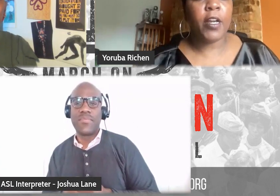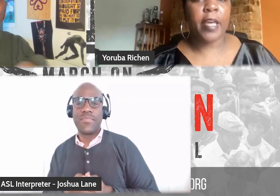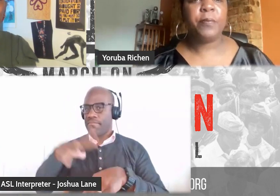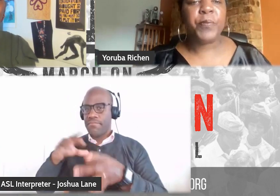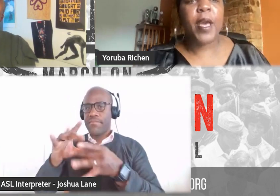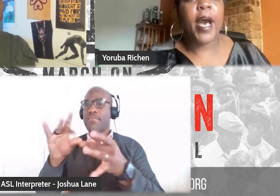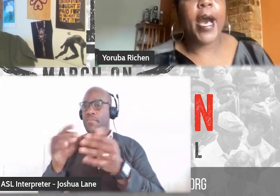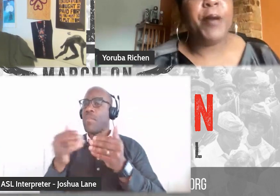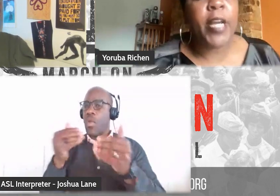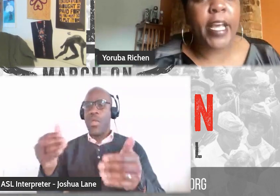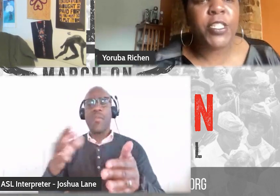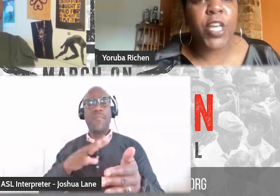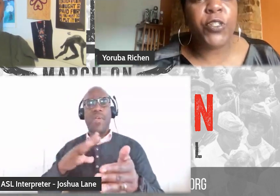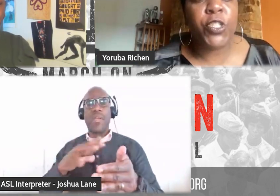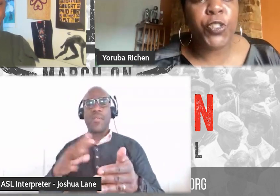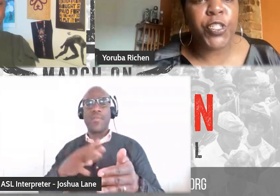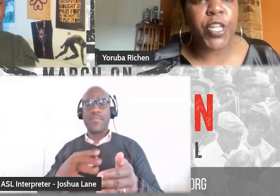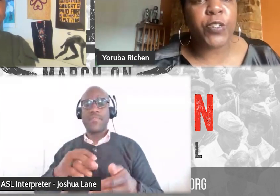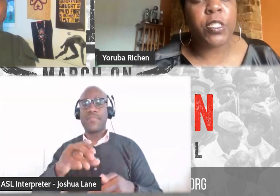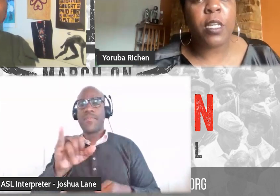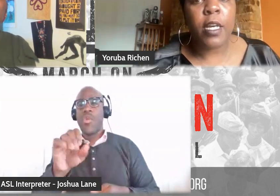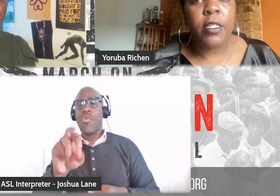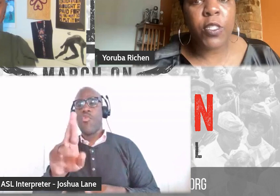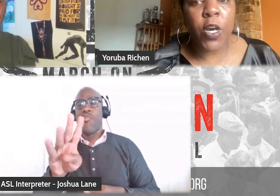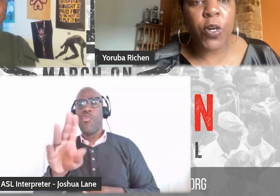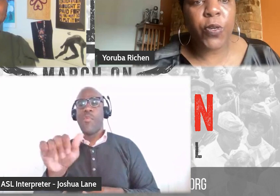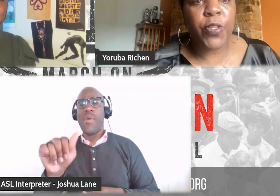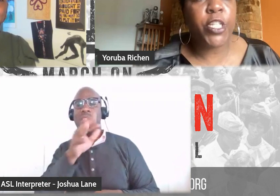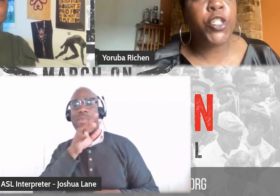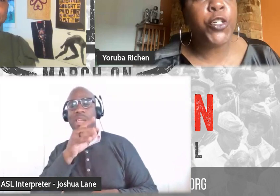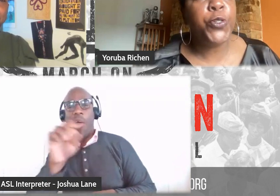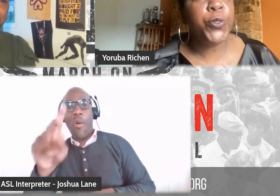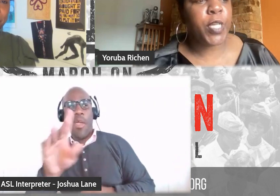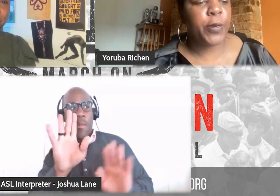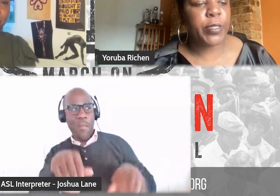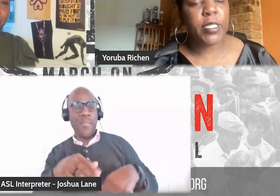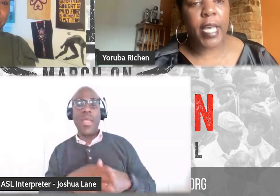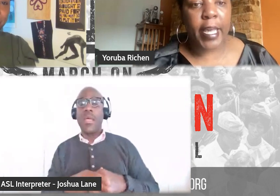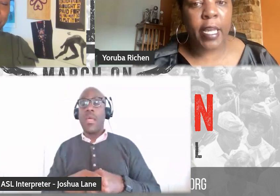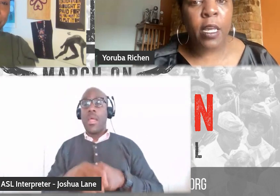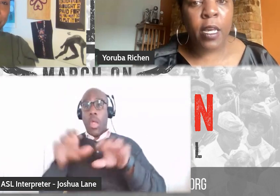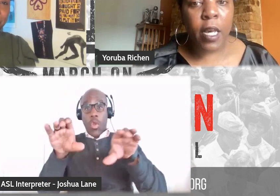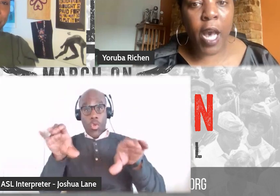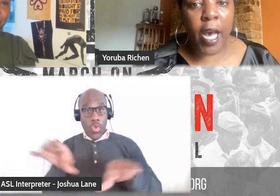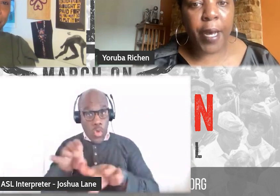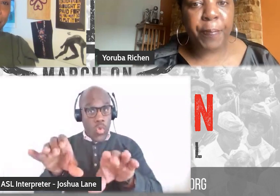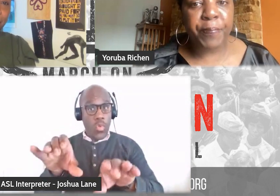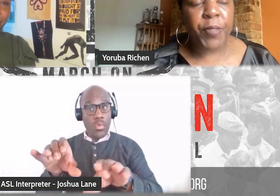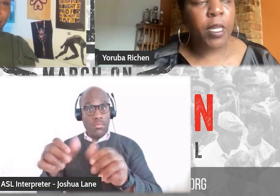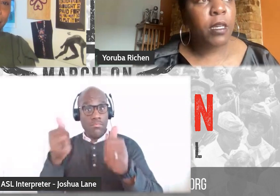Okay. Okay. So do's and don'ts. So the do's, I would say,